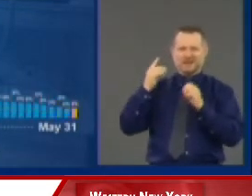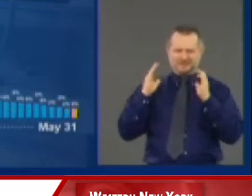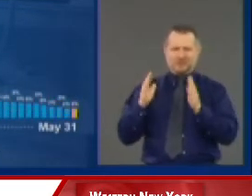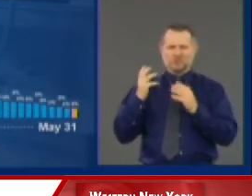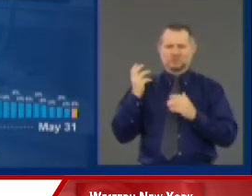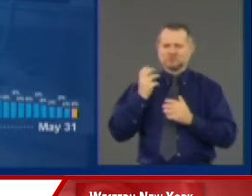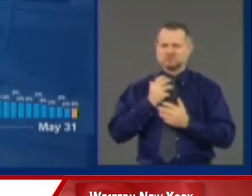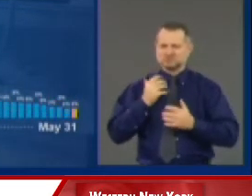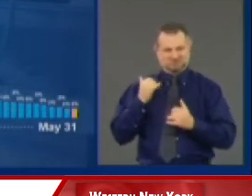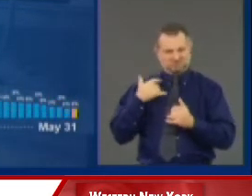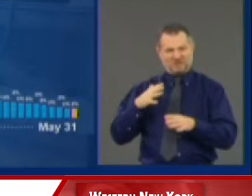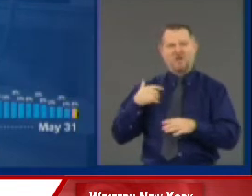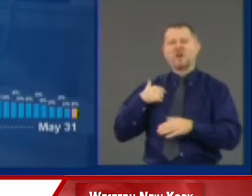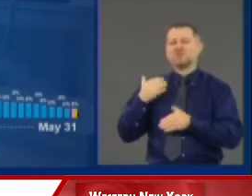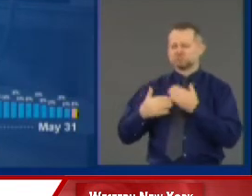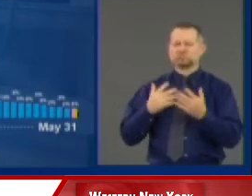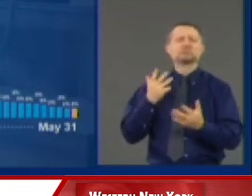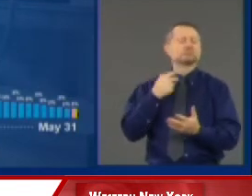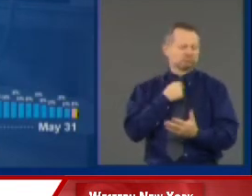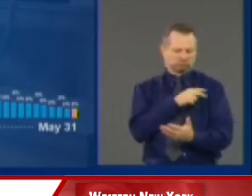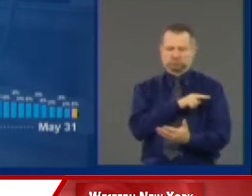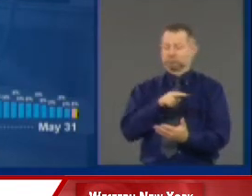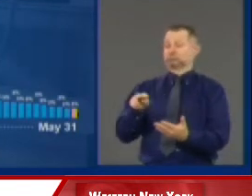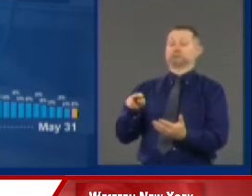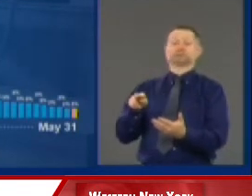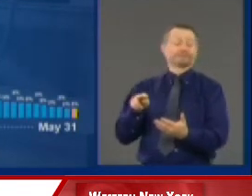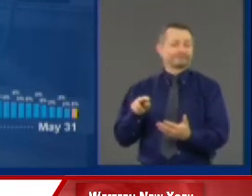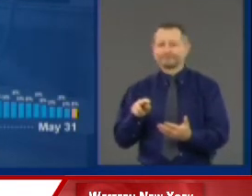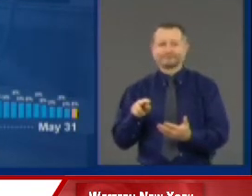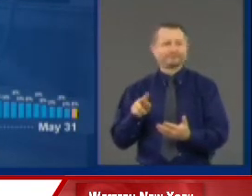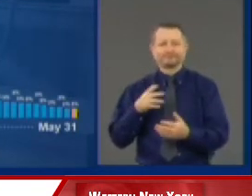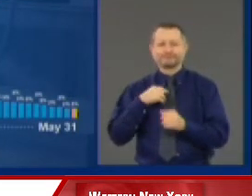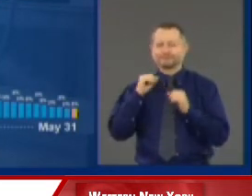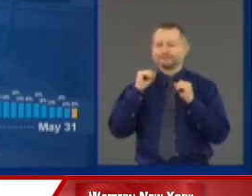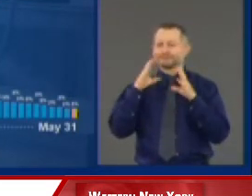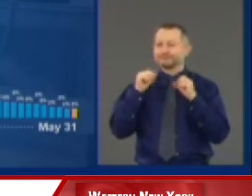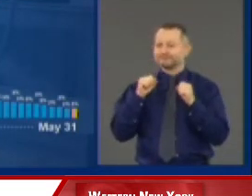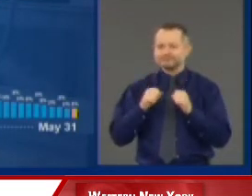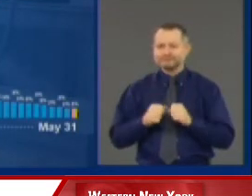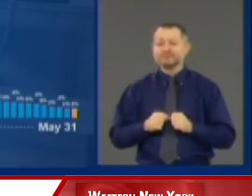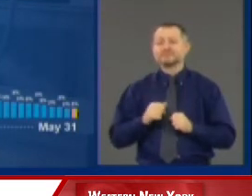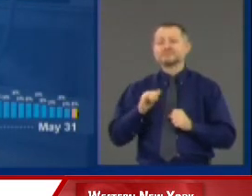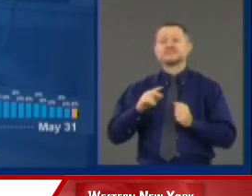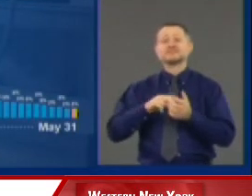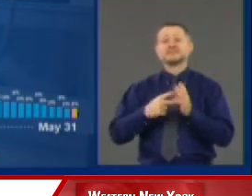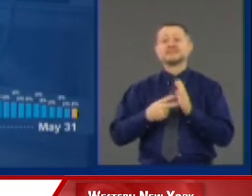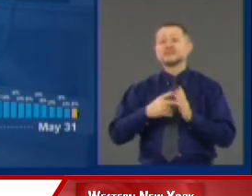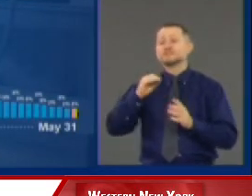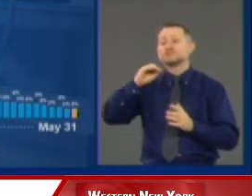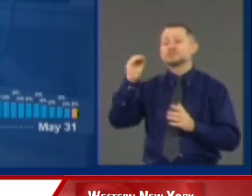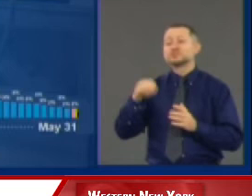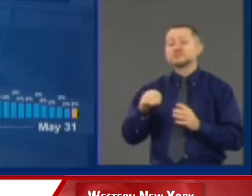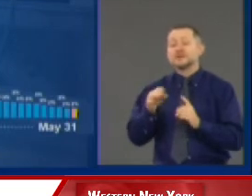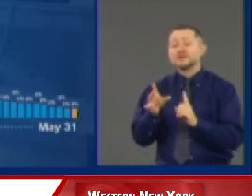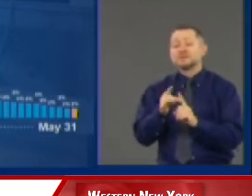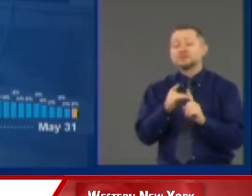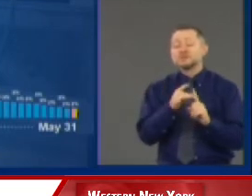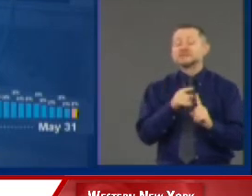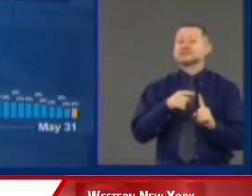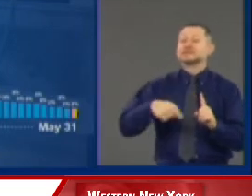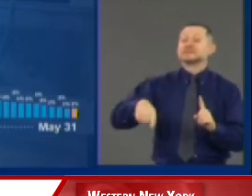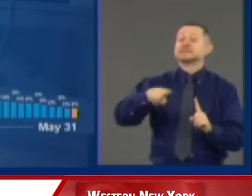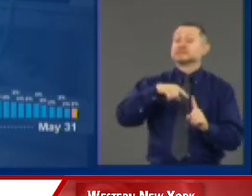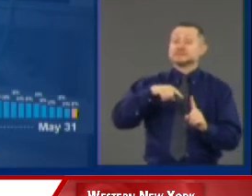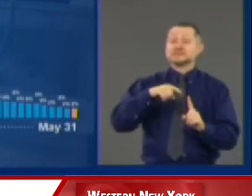is just phenomenal. And that's the rate of positives from